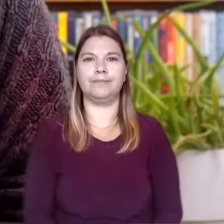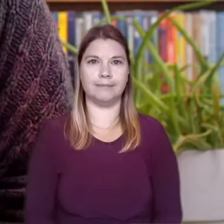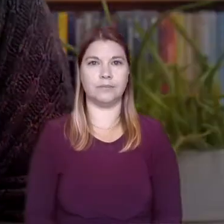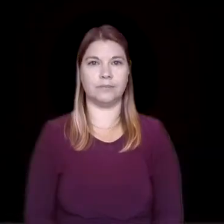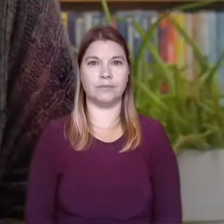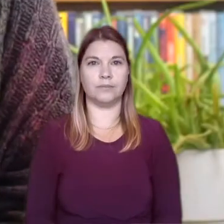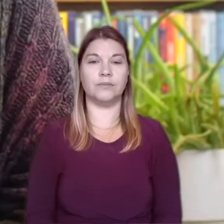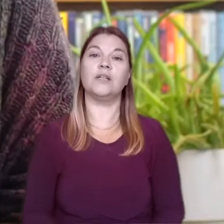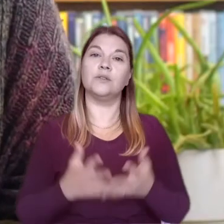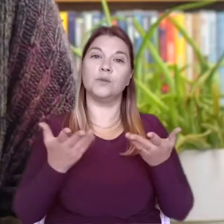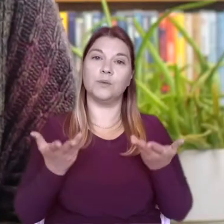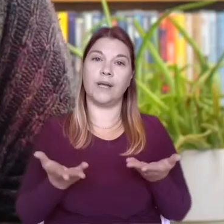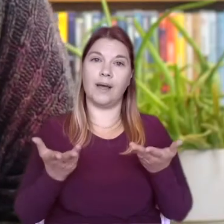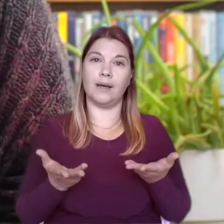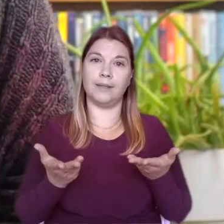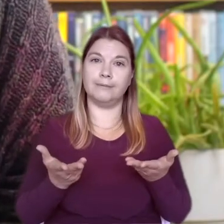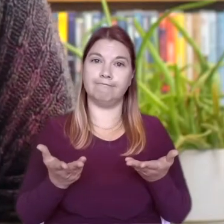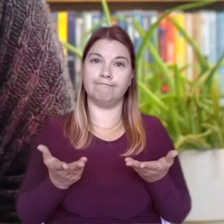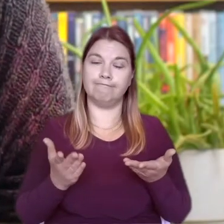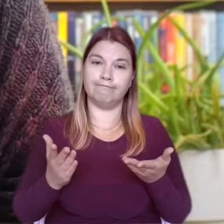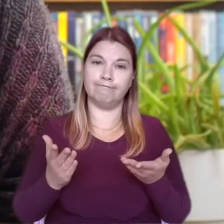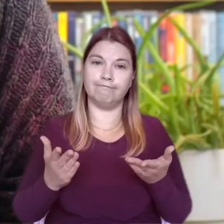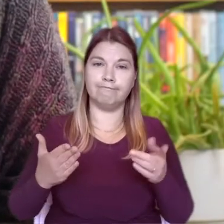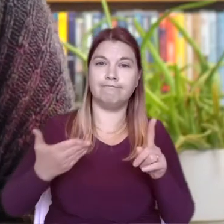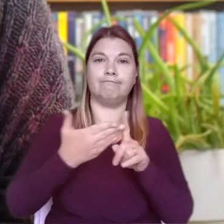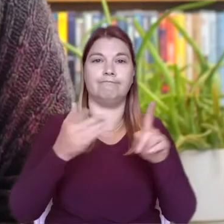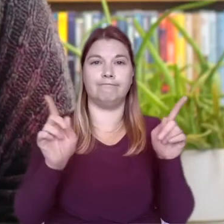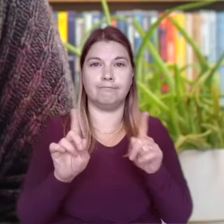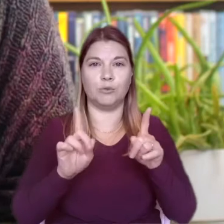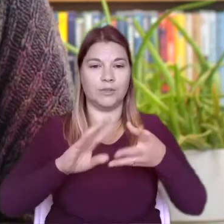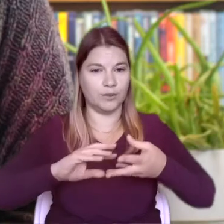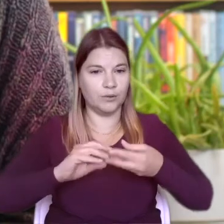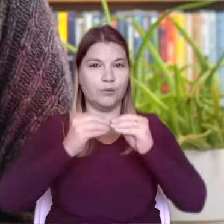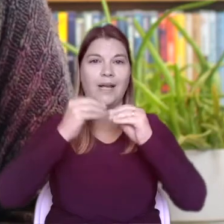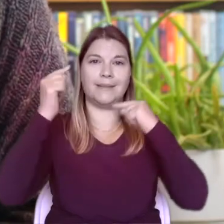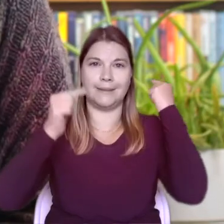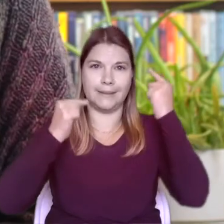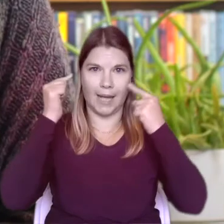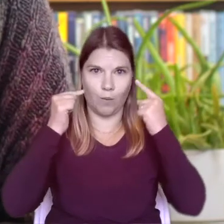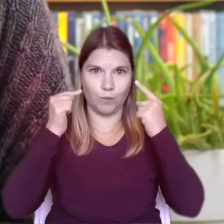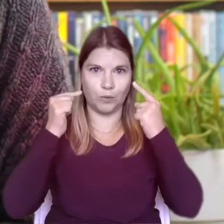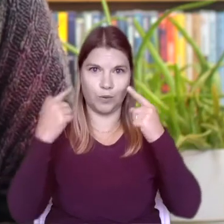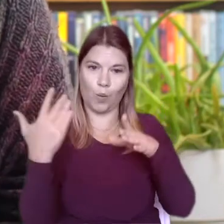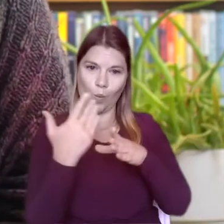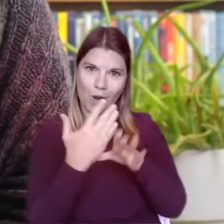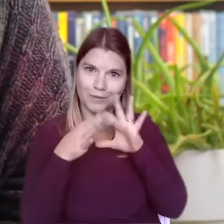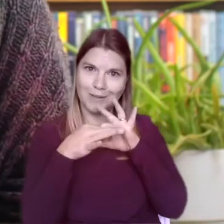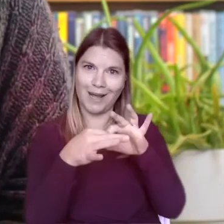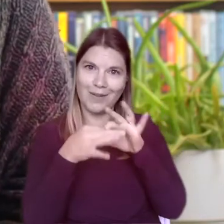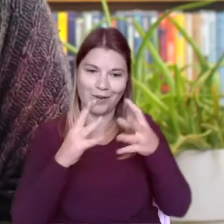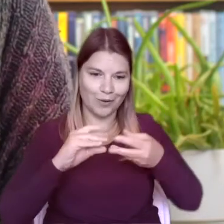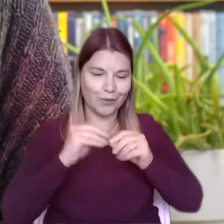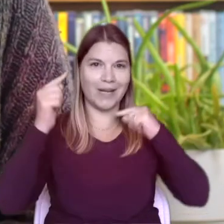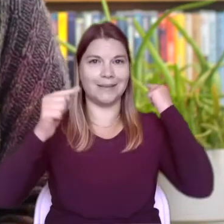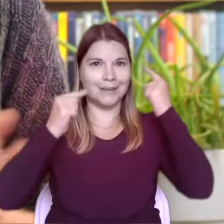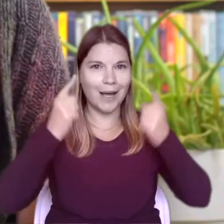Okay, today we are going to look at ways of making sound. Together we will make sound and vibrations using things